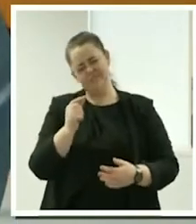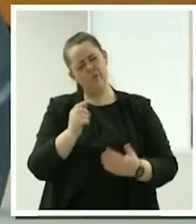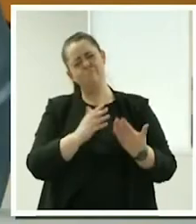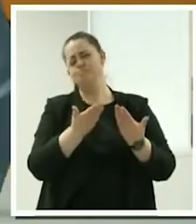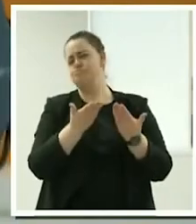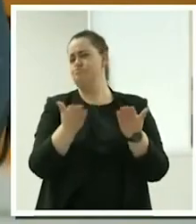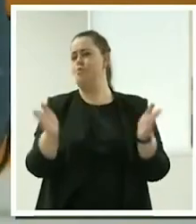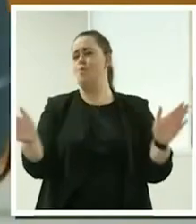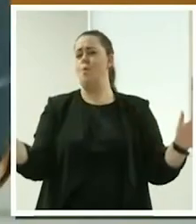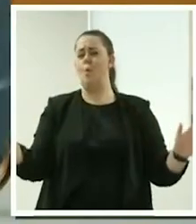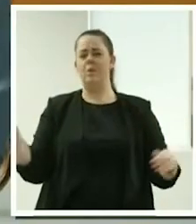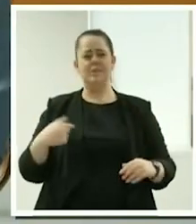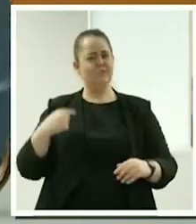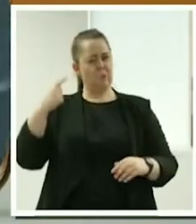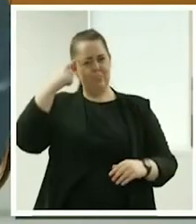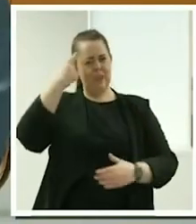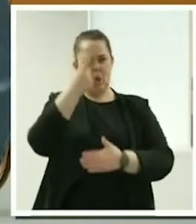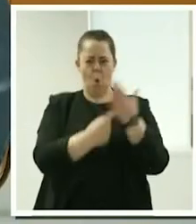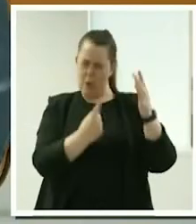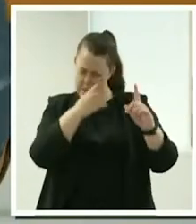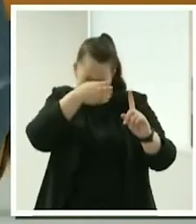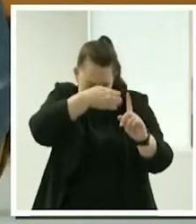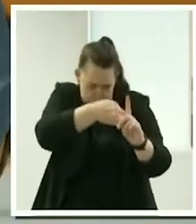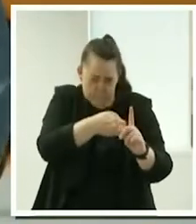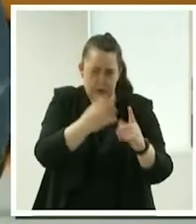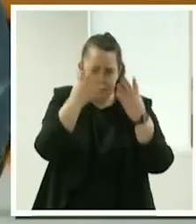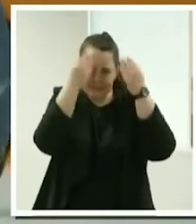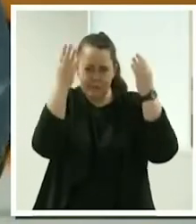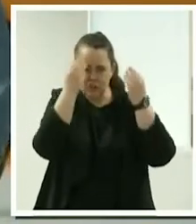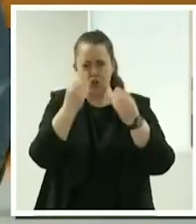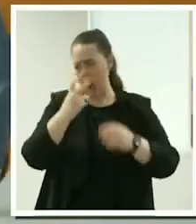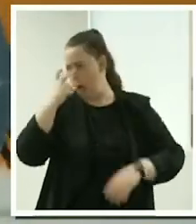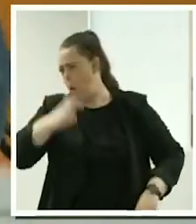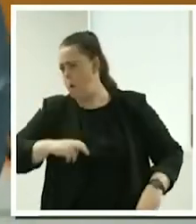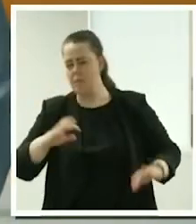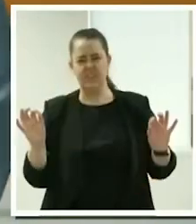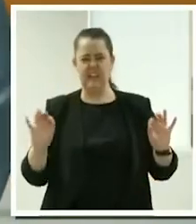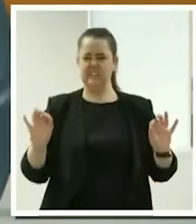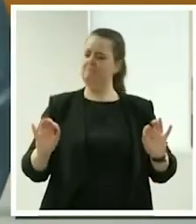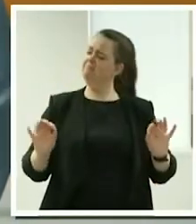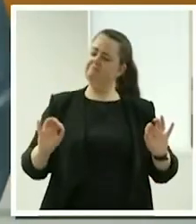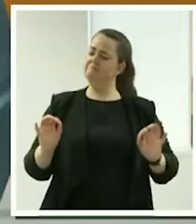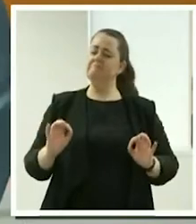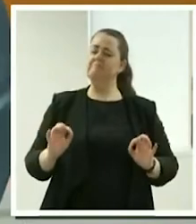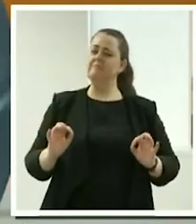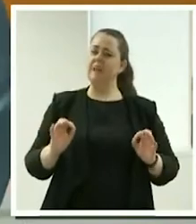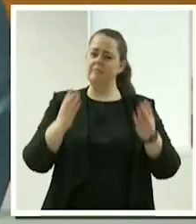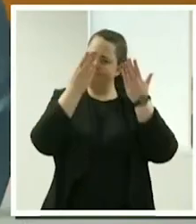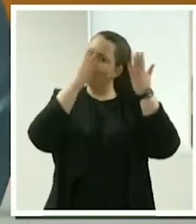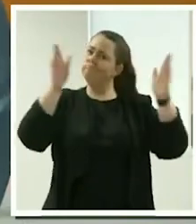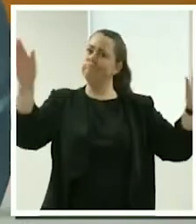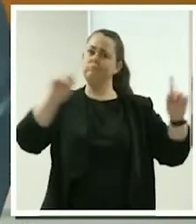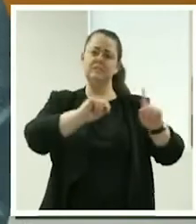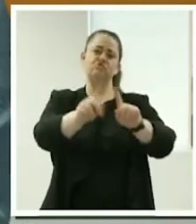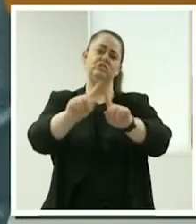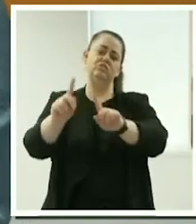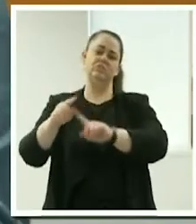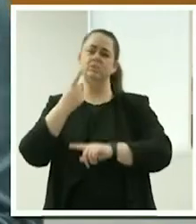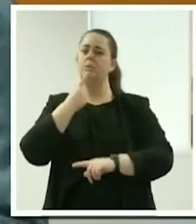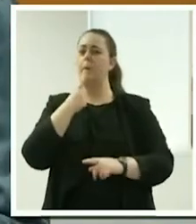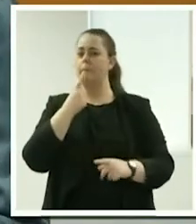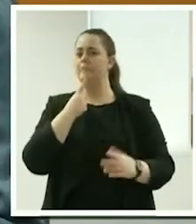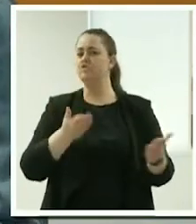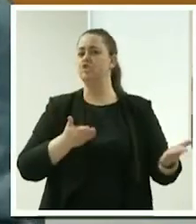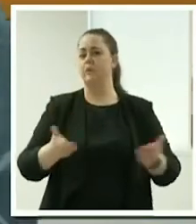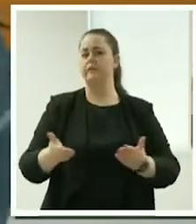think it's for this type of service for the aged or this type of service for disability it's actually